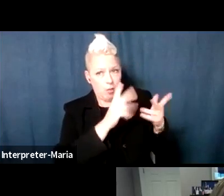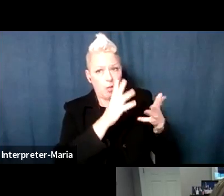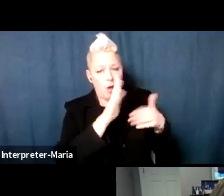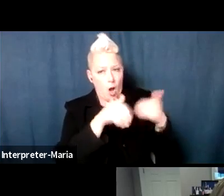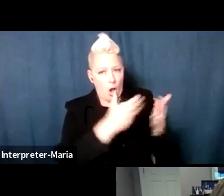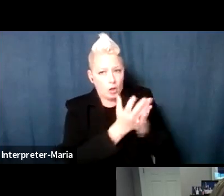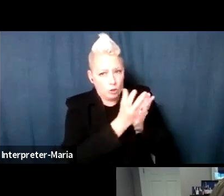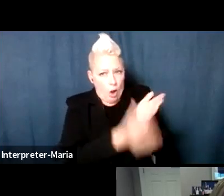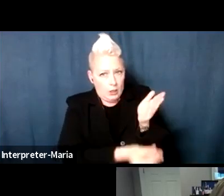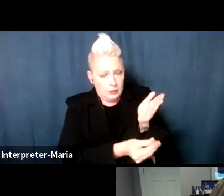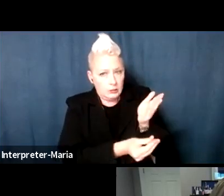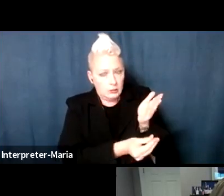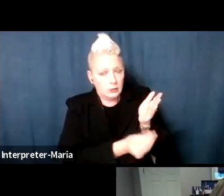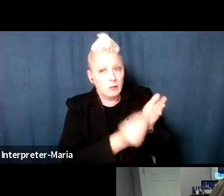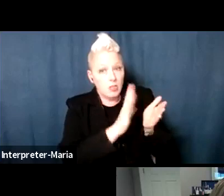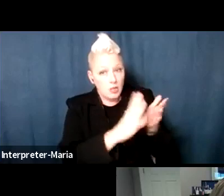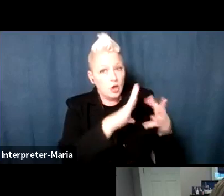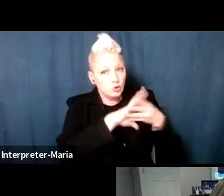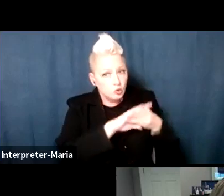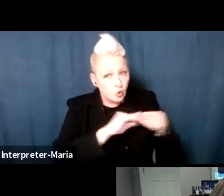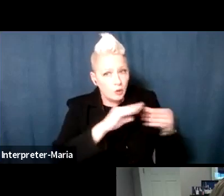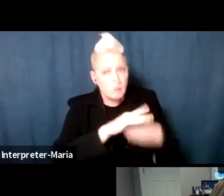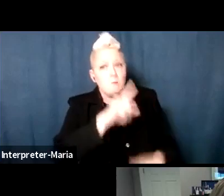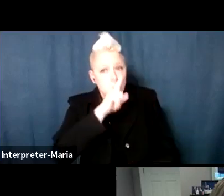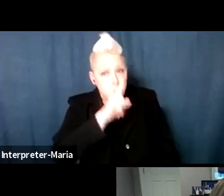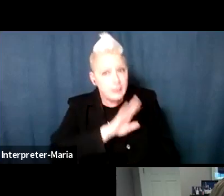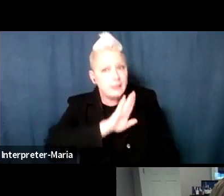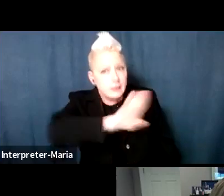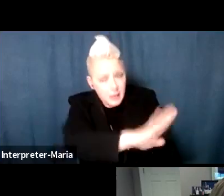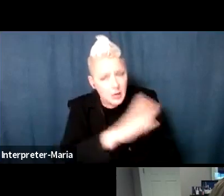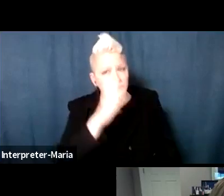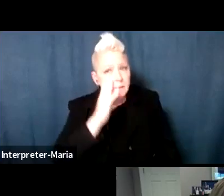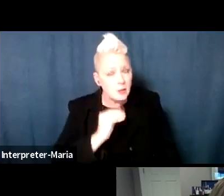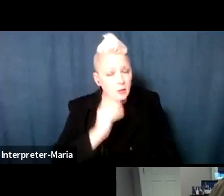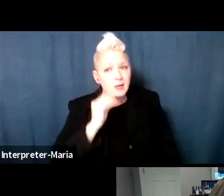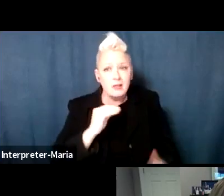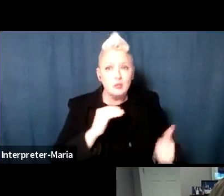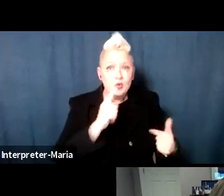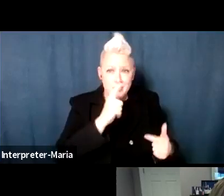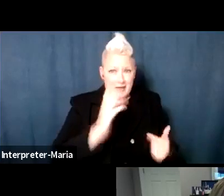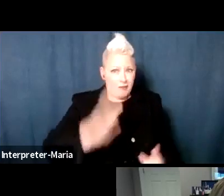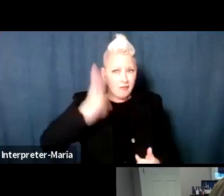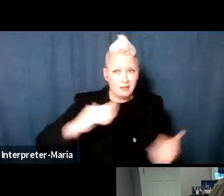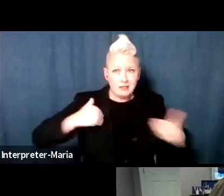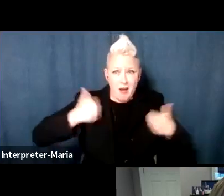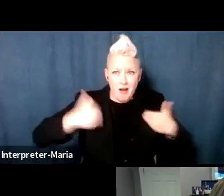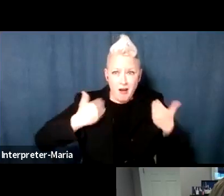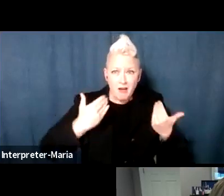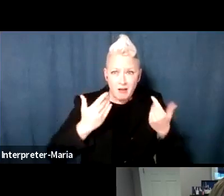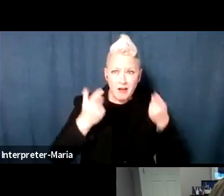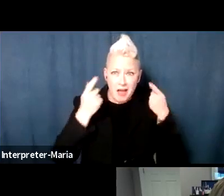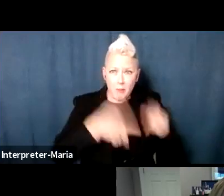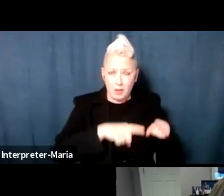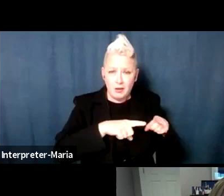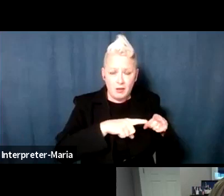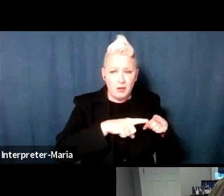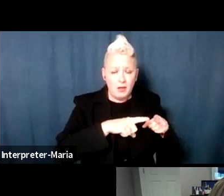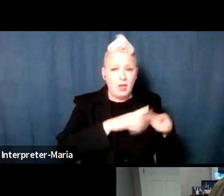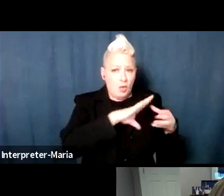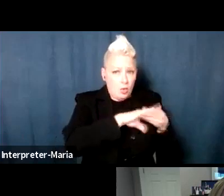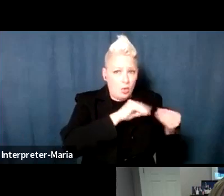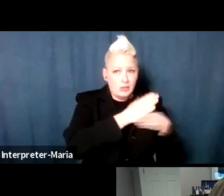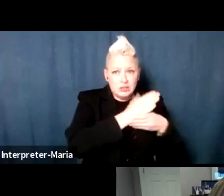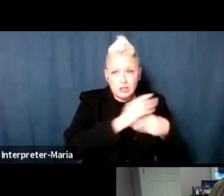make sure that those stories, the real stories of young people who were young during those days are told to the next